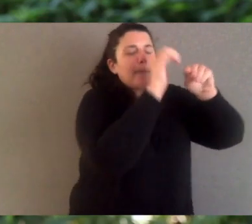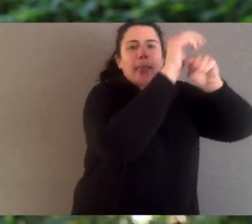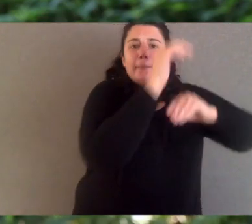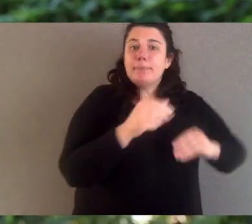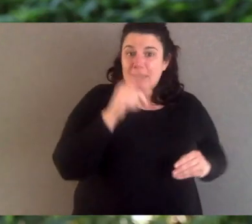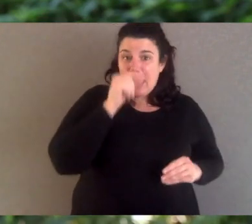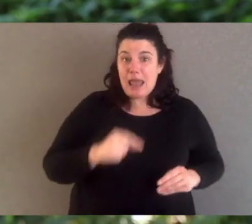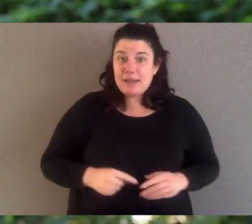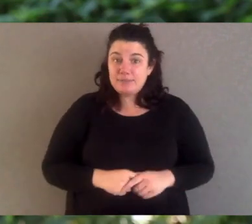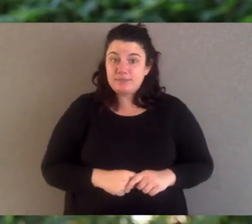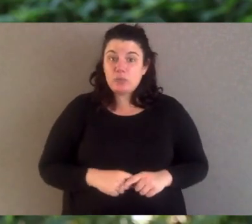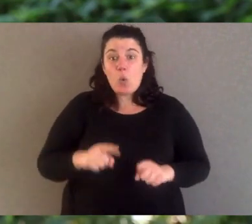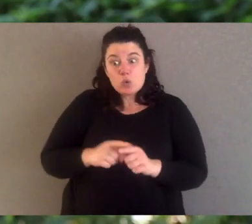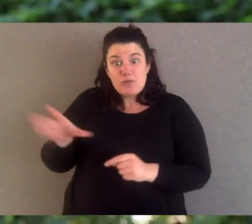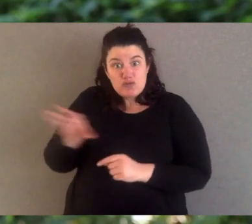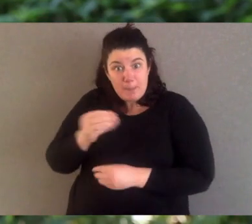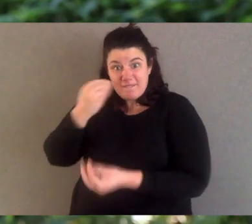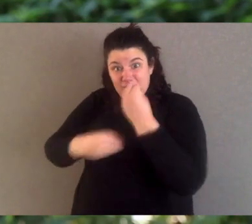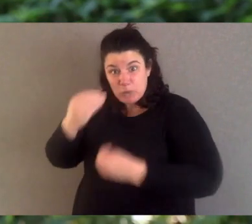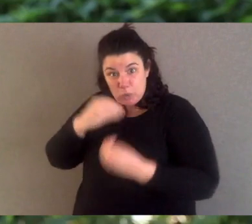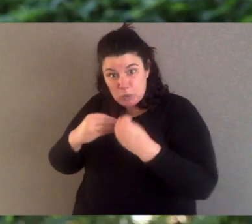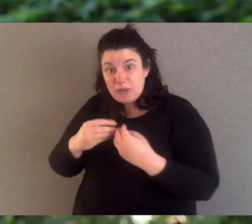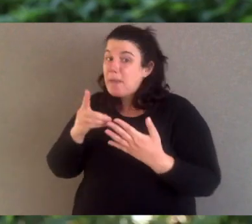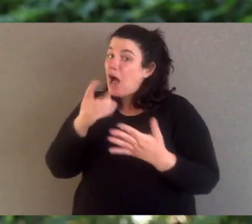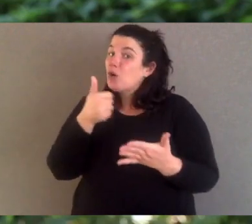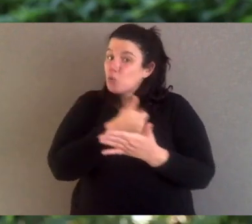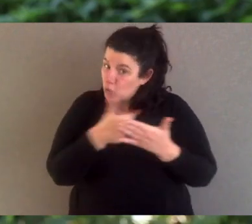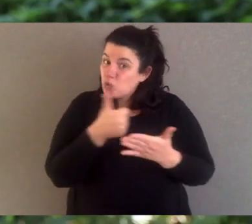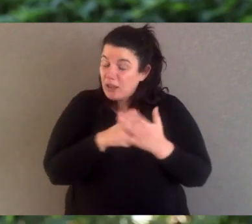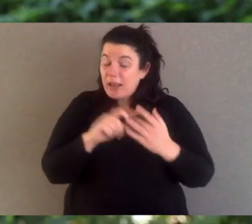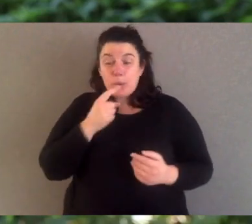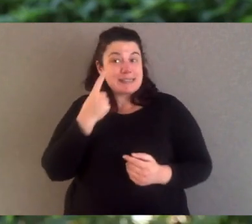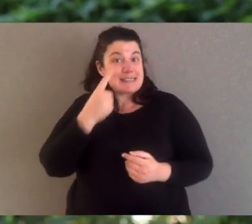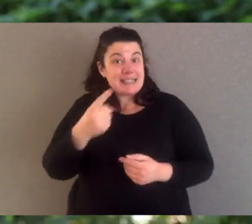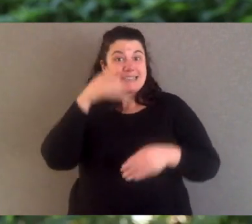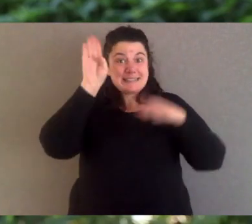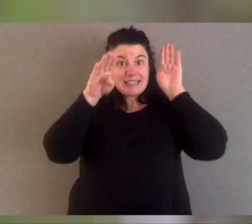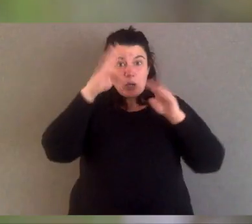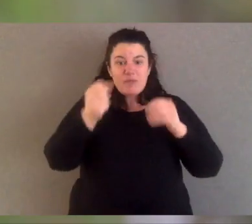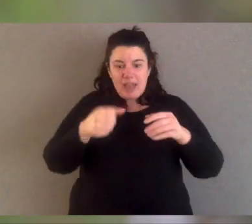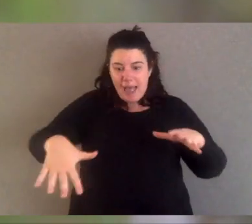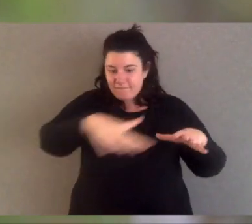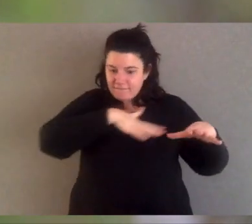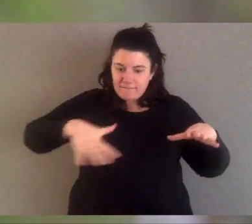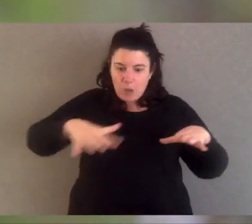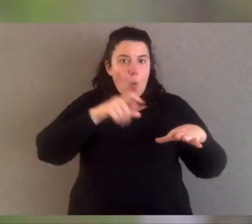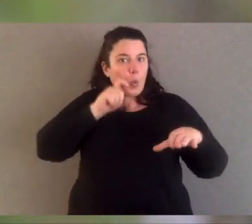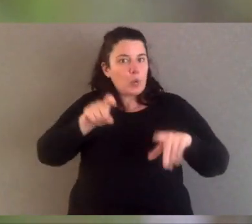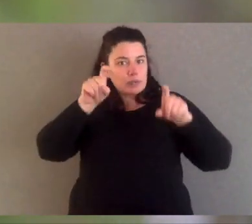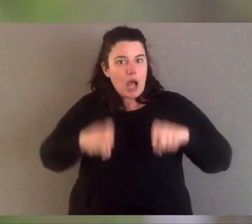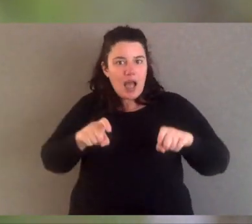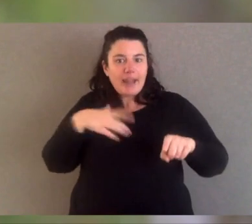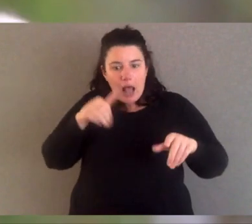but typically you will find dingoes where there is a semi-permanent water source. They do need to drink. Dingoes